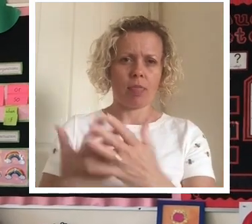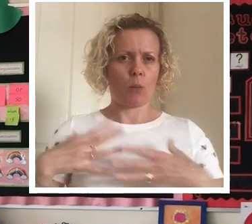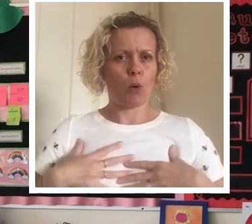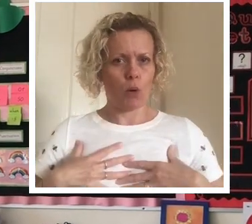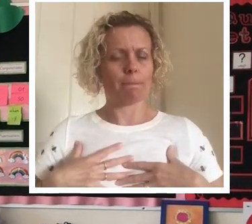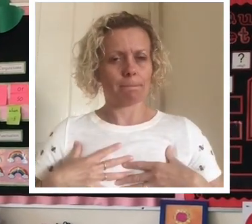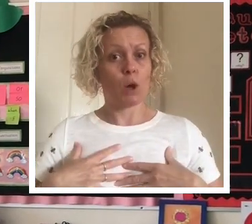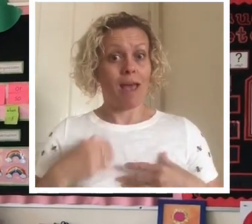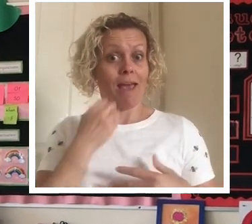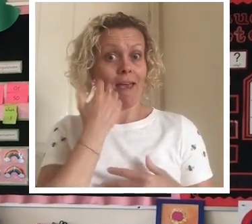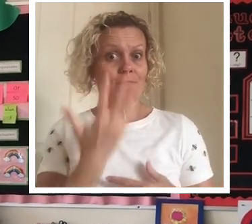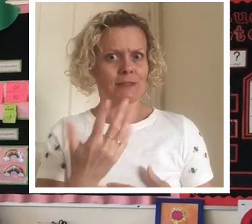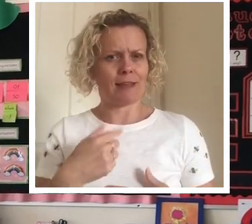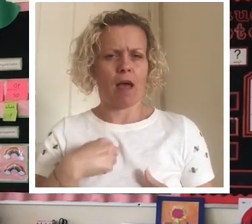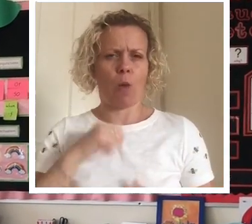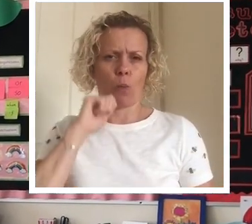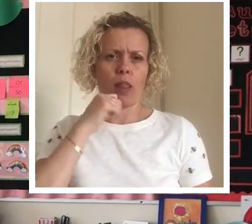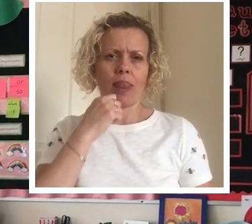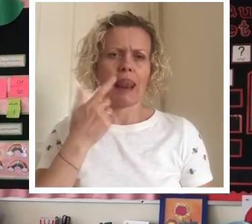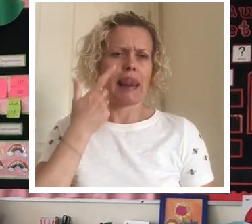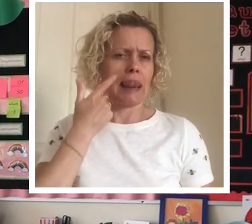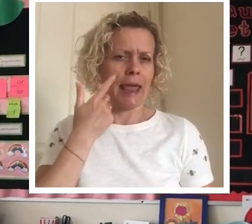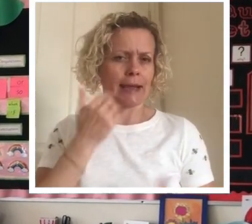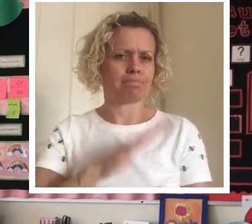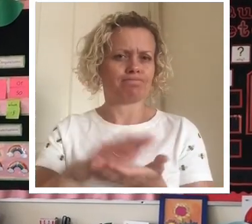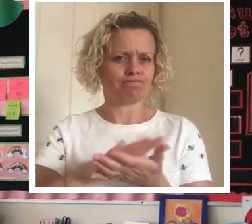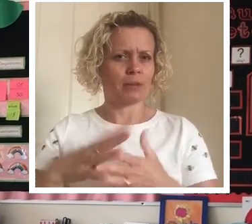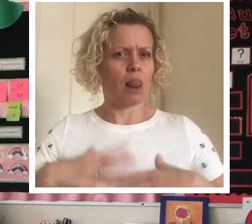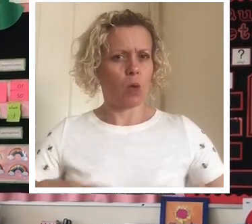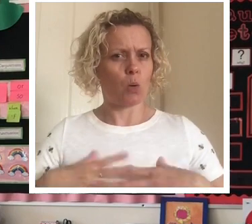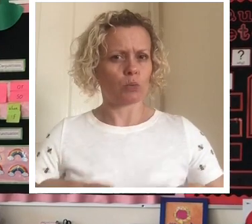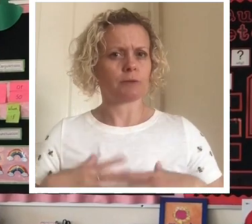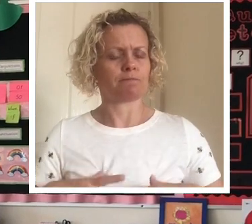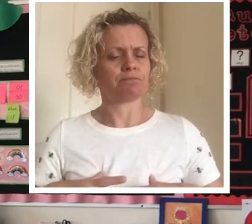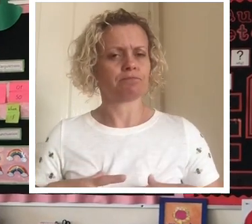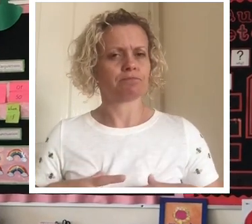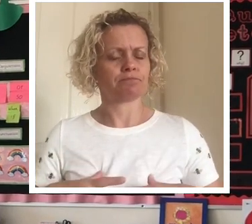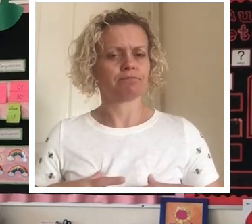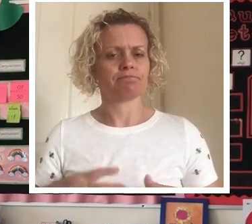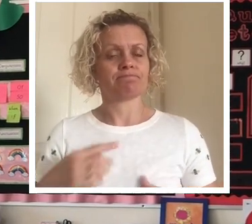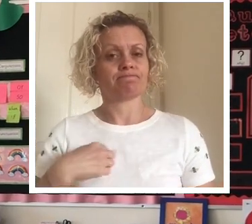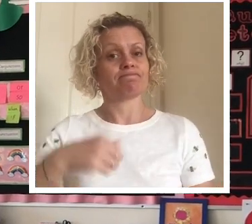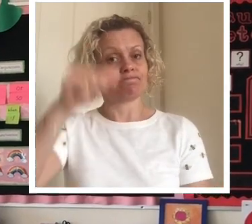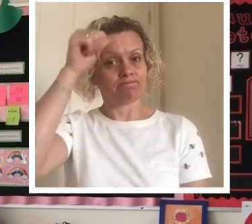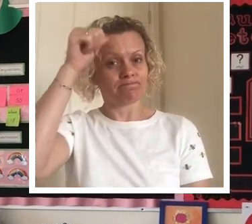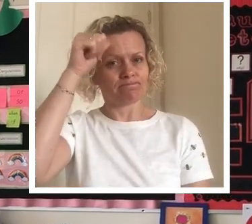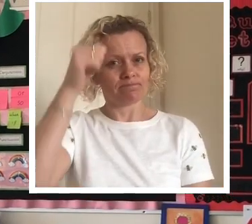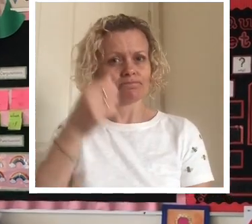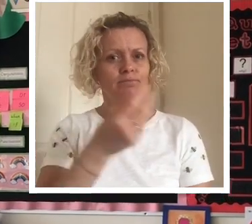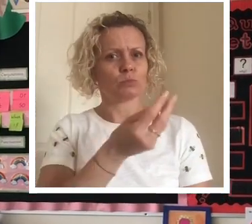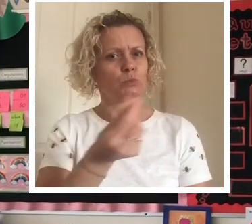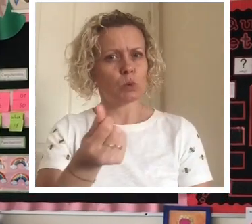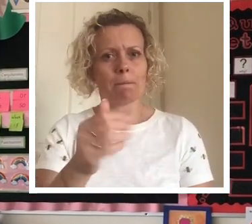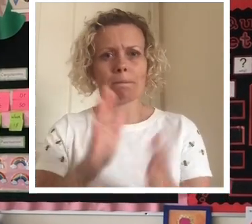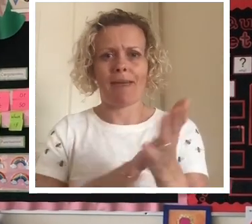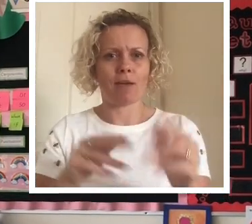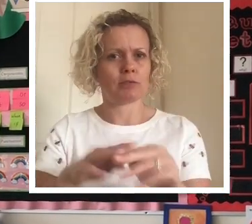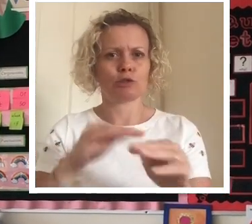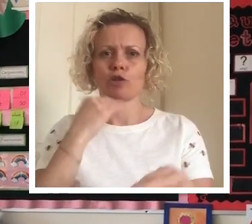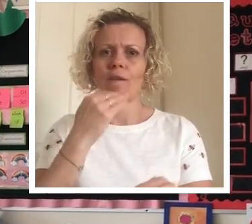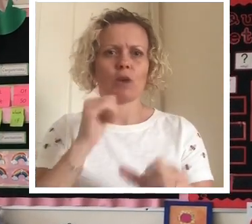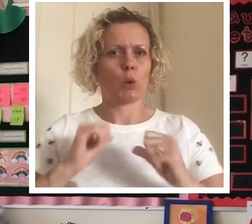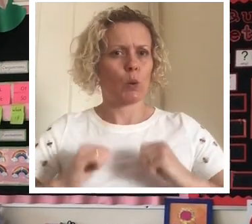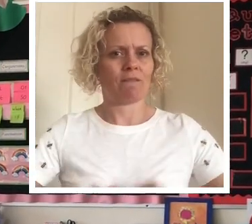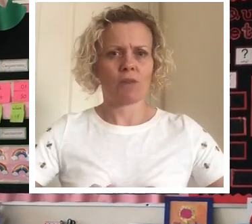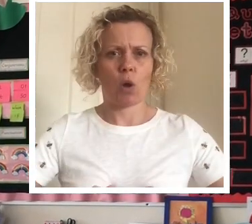every time you see me in school I will be wearing a clean set of clothes. Now we're aware that parents will not have enough